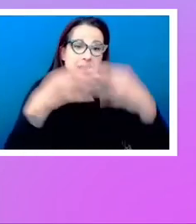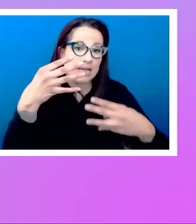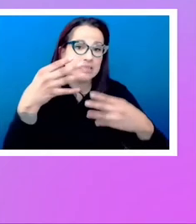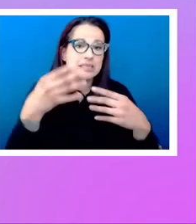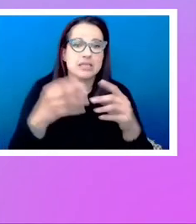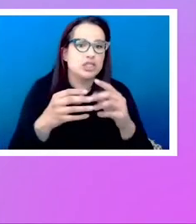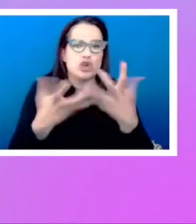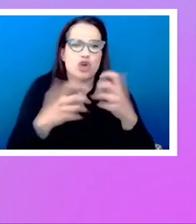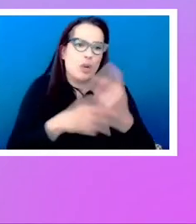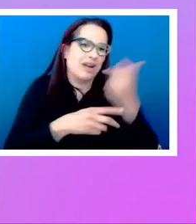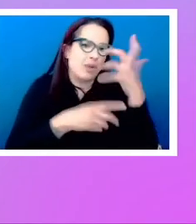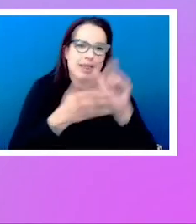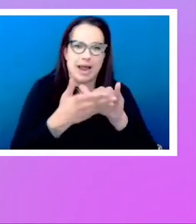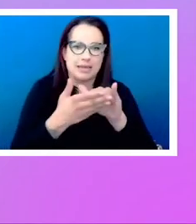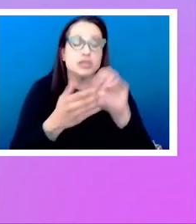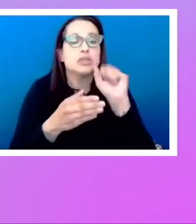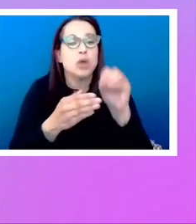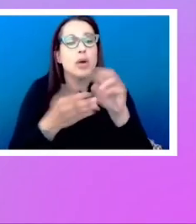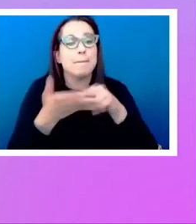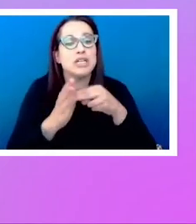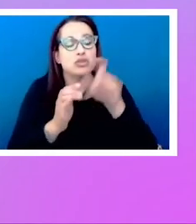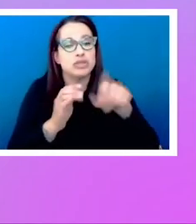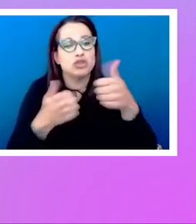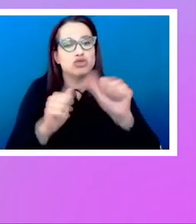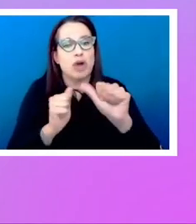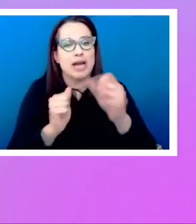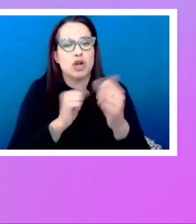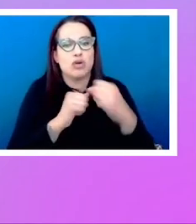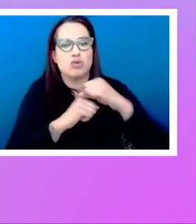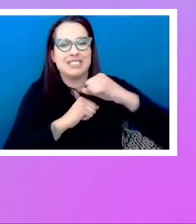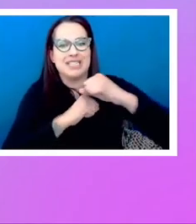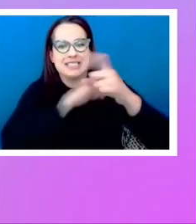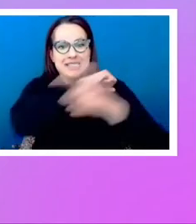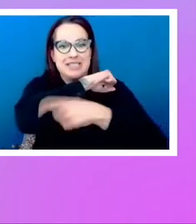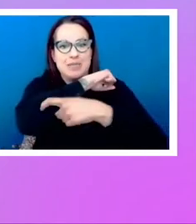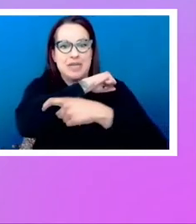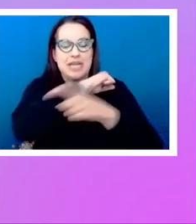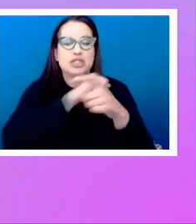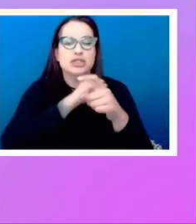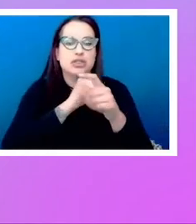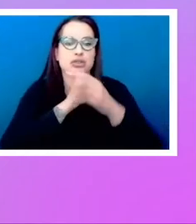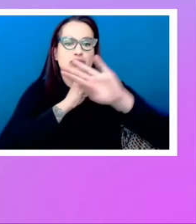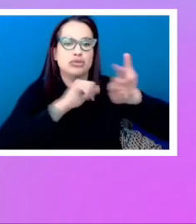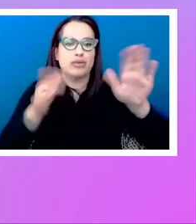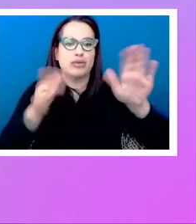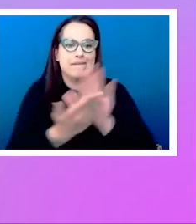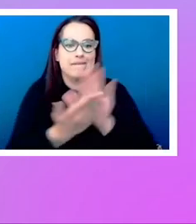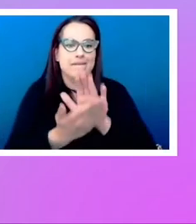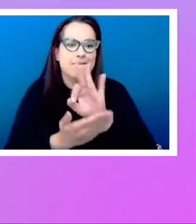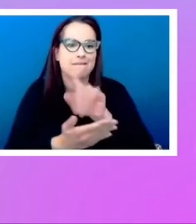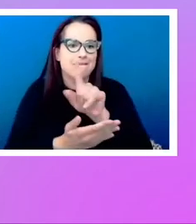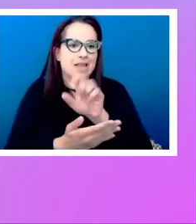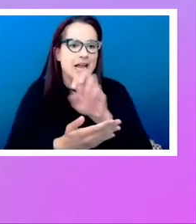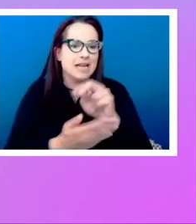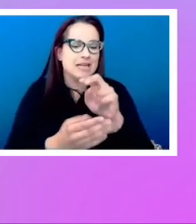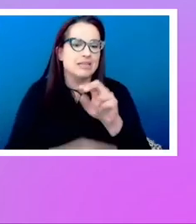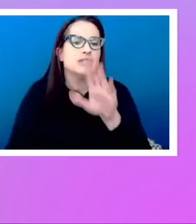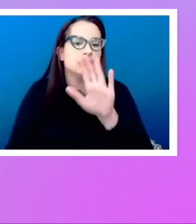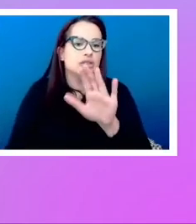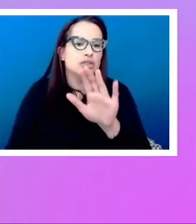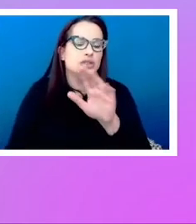want to do that. So you need to try and resist the temptation to flatten out your markup. Now, luckily,